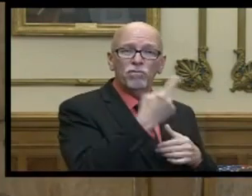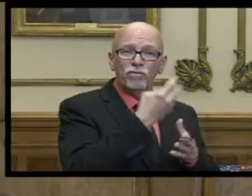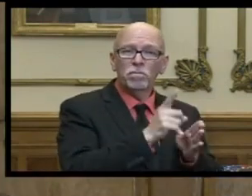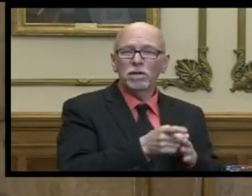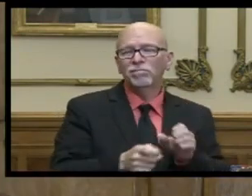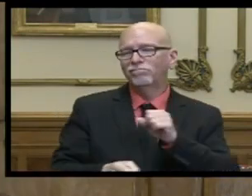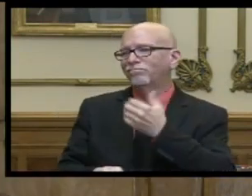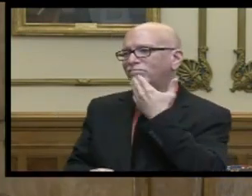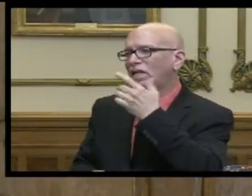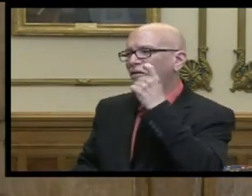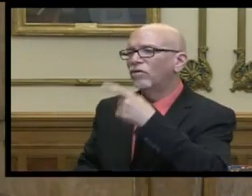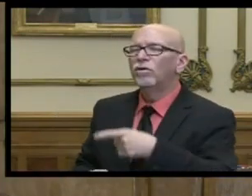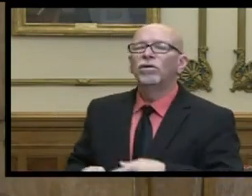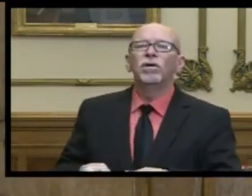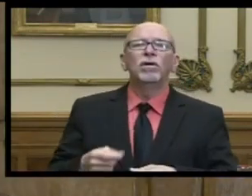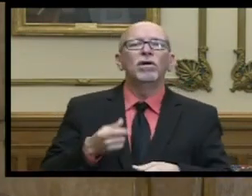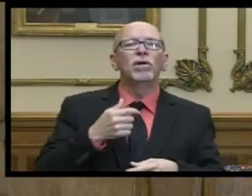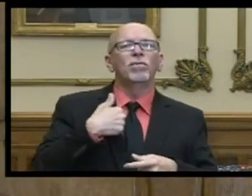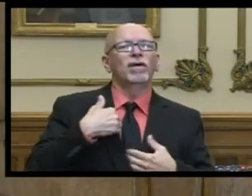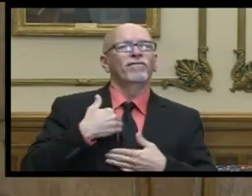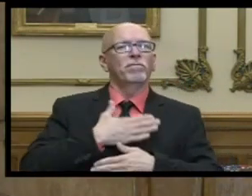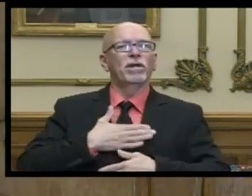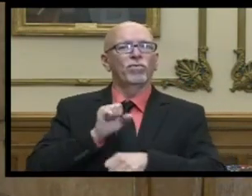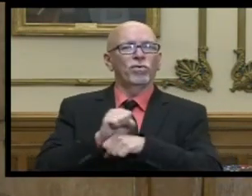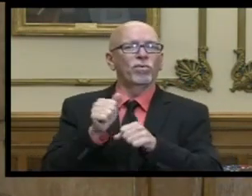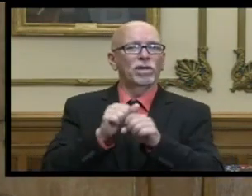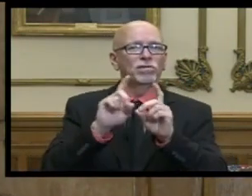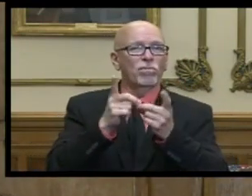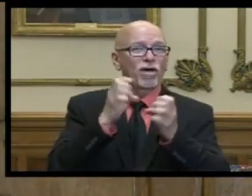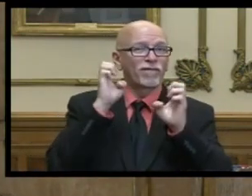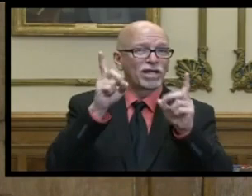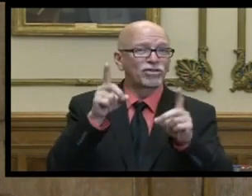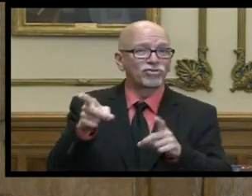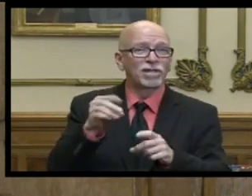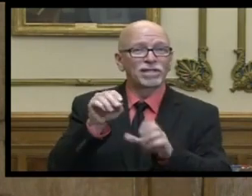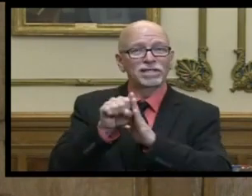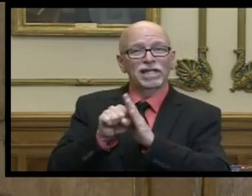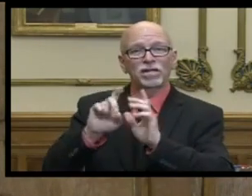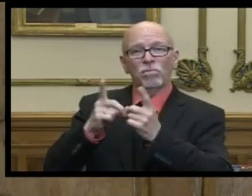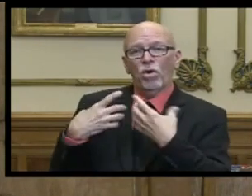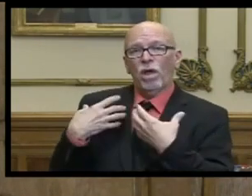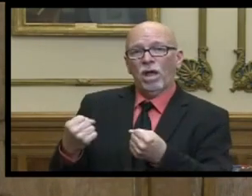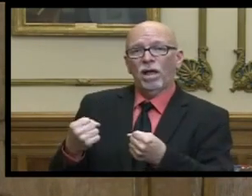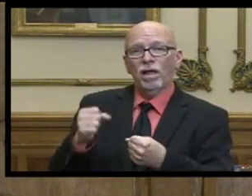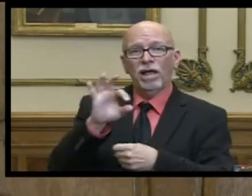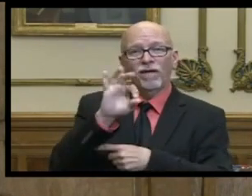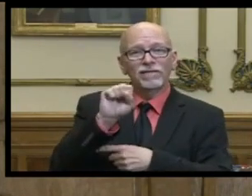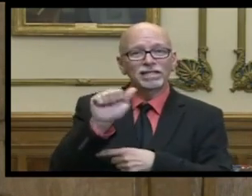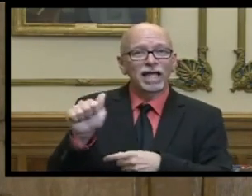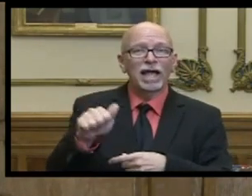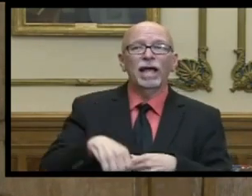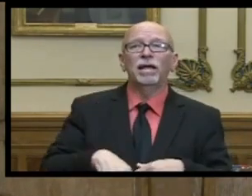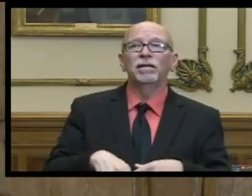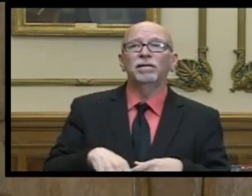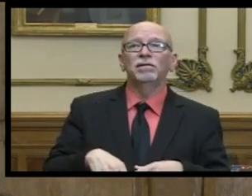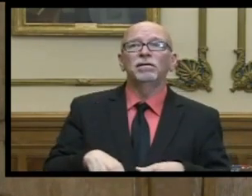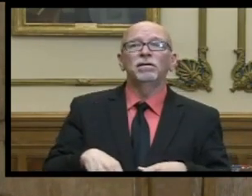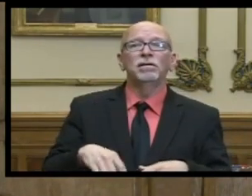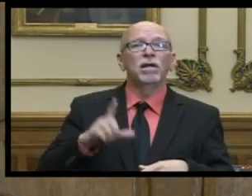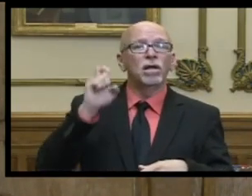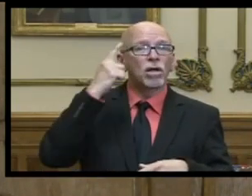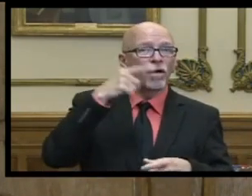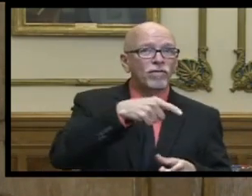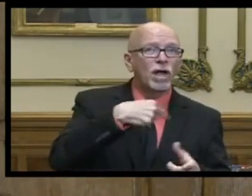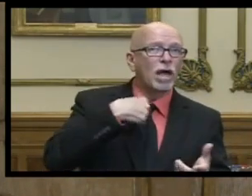minutes yeah thanks governor so we've had the pleasure of working with the department of education and the state department of health fssa um the